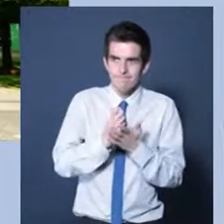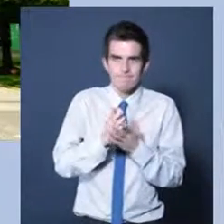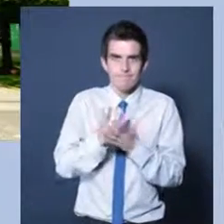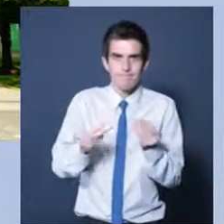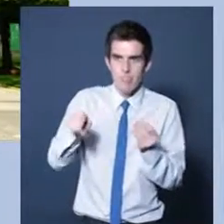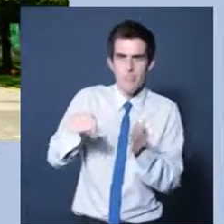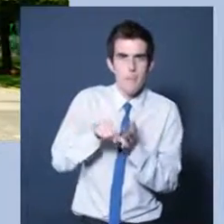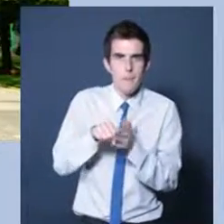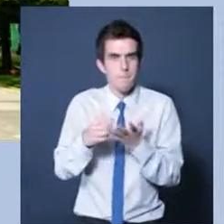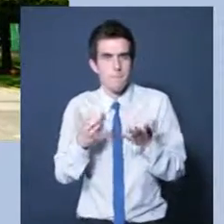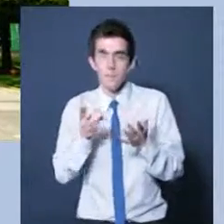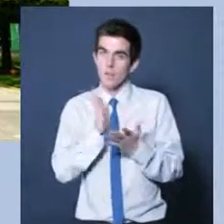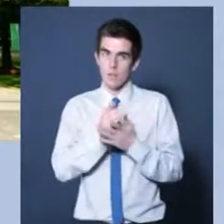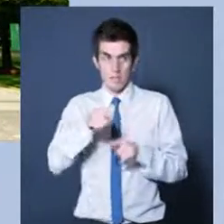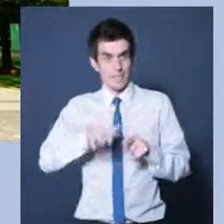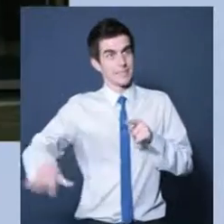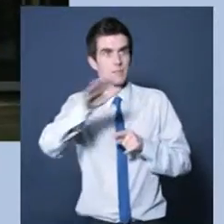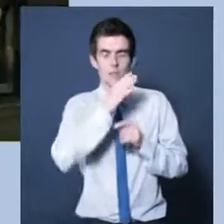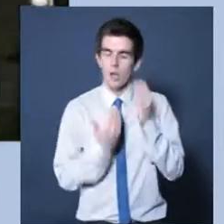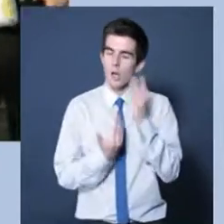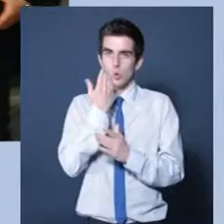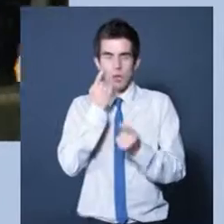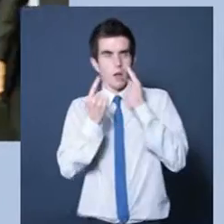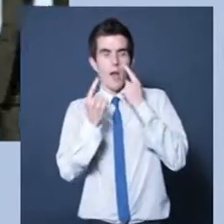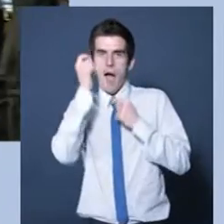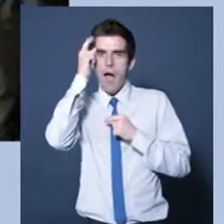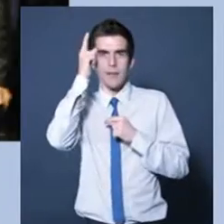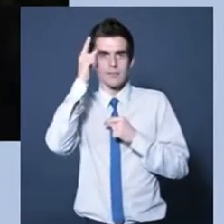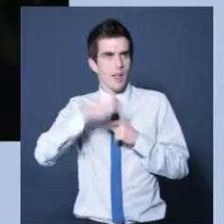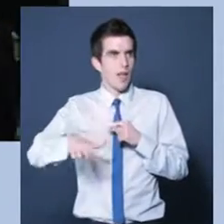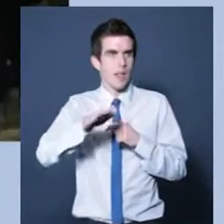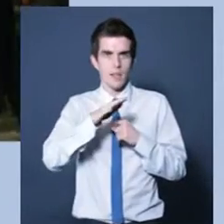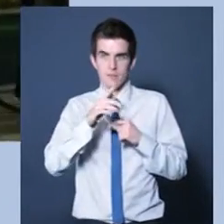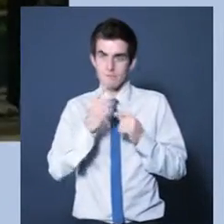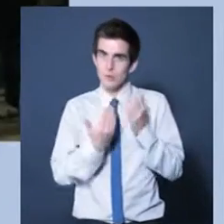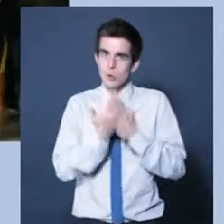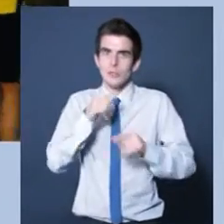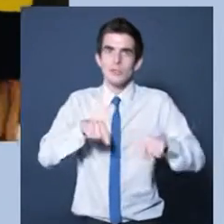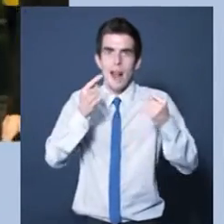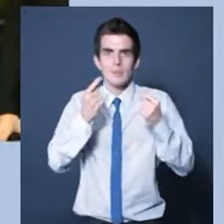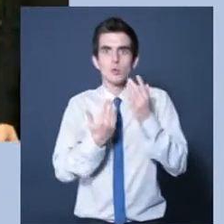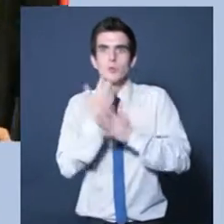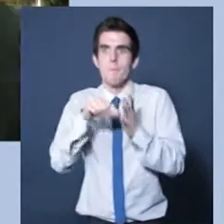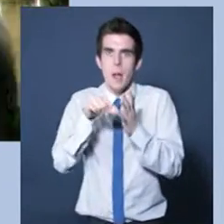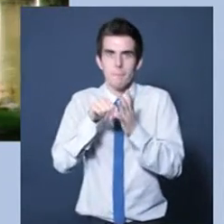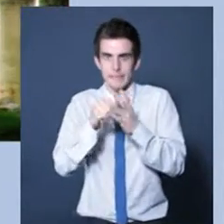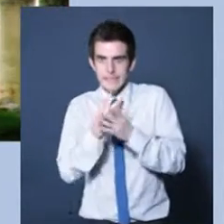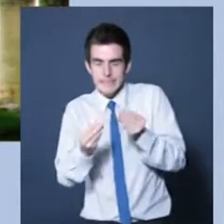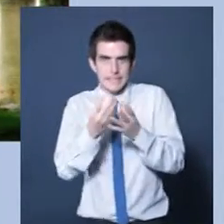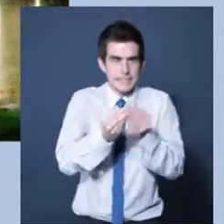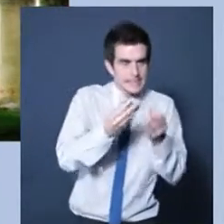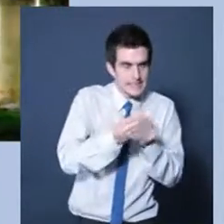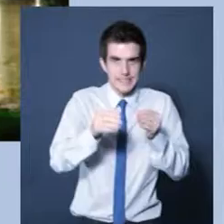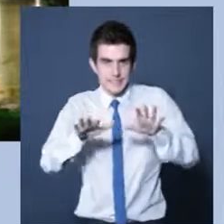Not sure what we do about that. But it's all part of developing standards in response to new challenges. And I think this is a new